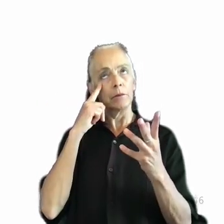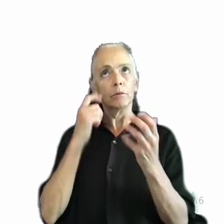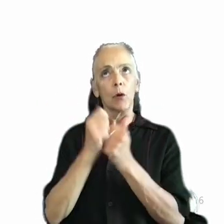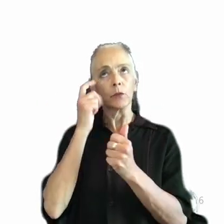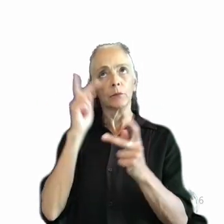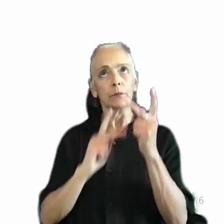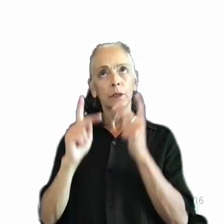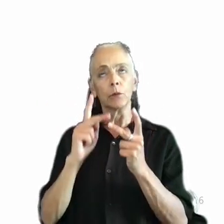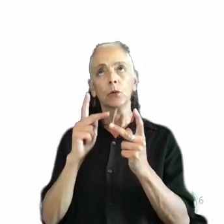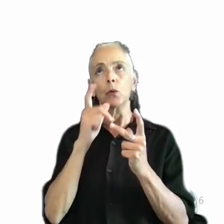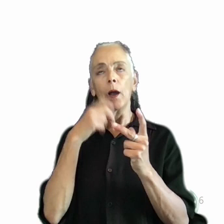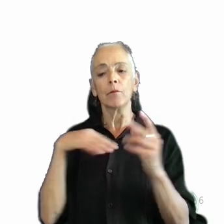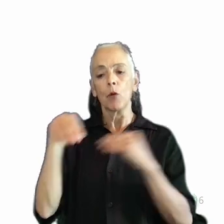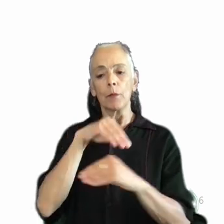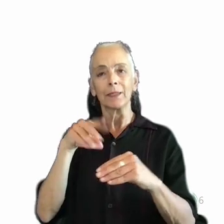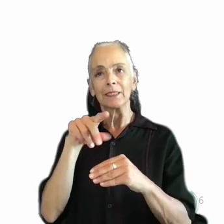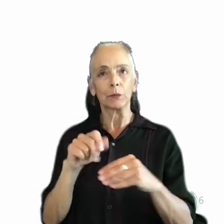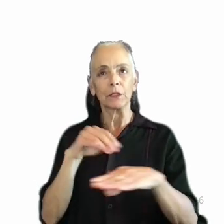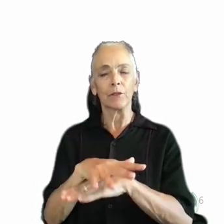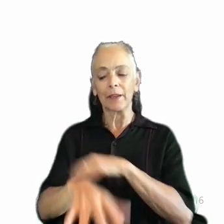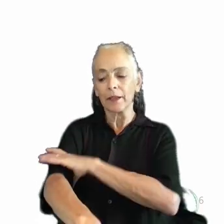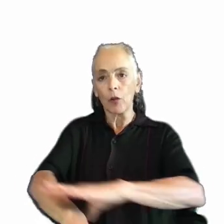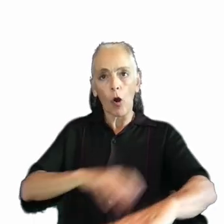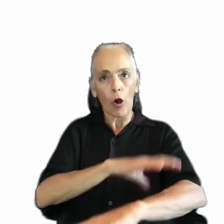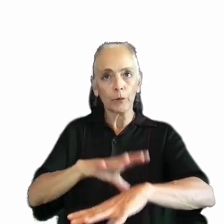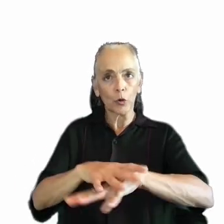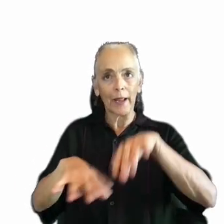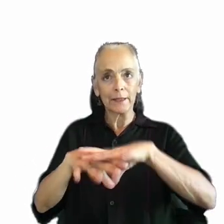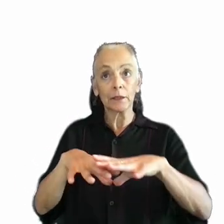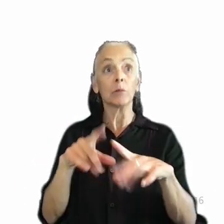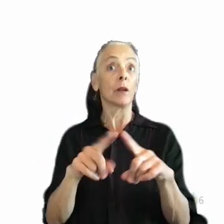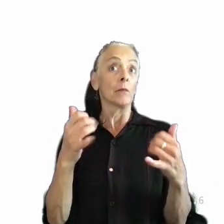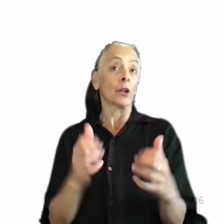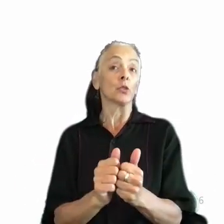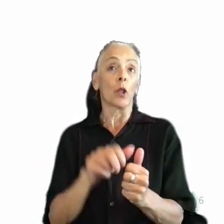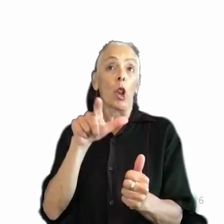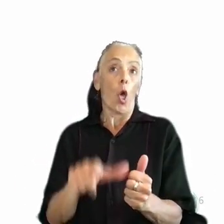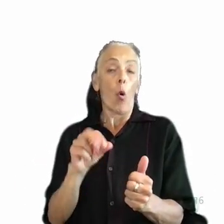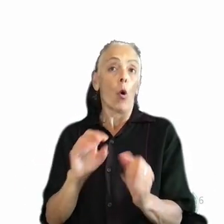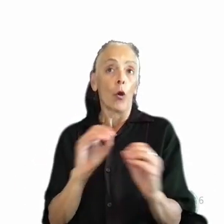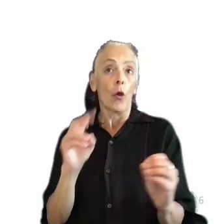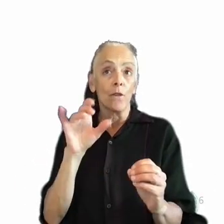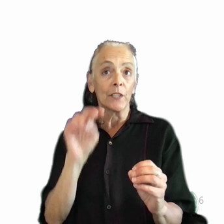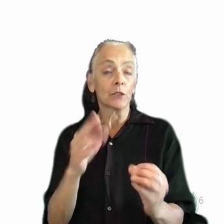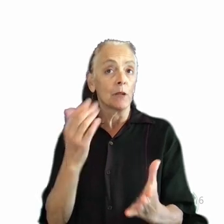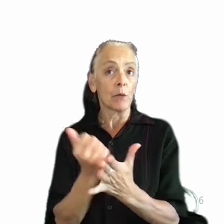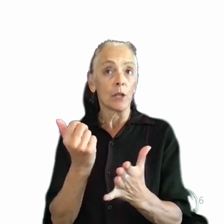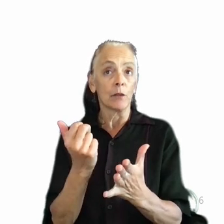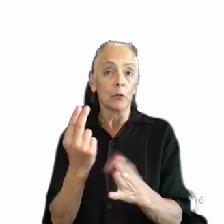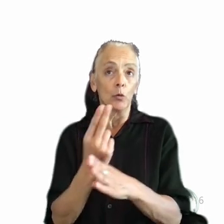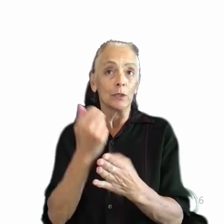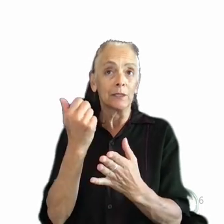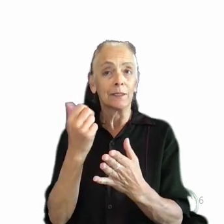their hands or arms. However, players with low or no vision may also make use of aim assist features if they are unable to use sounds to